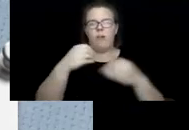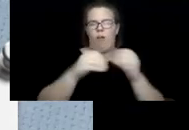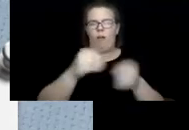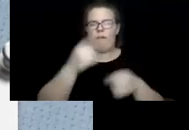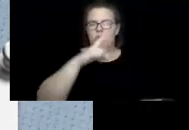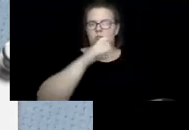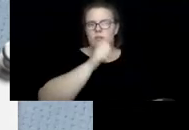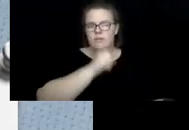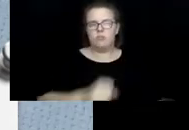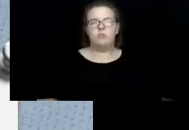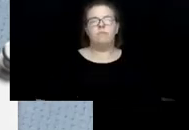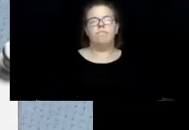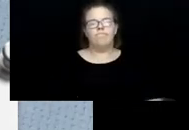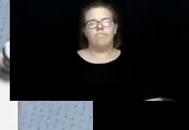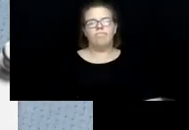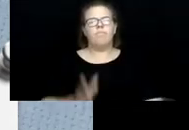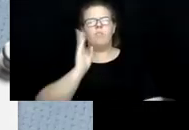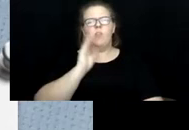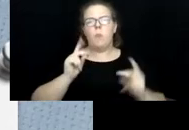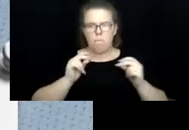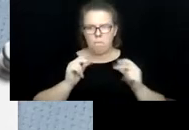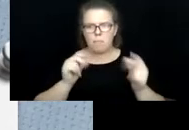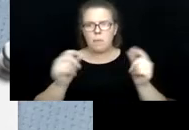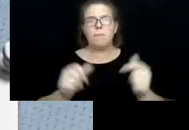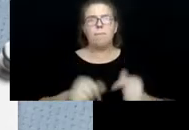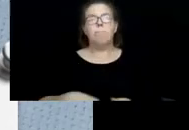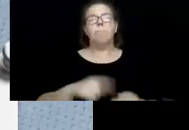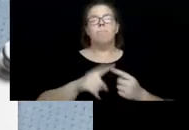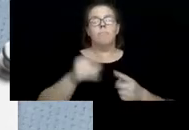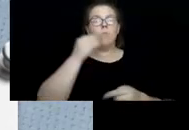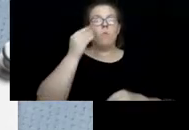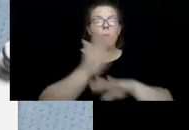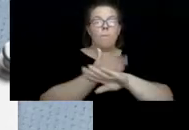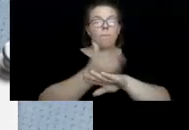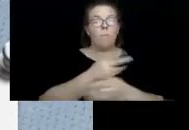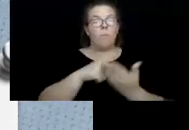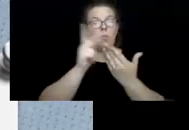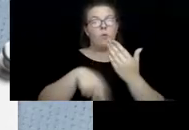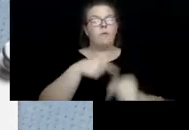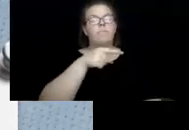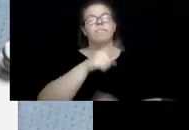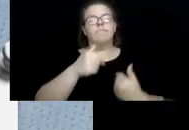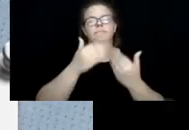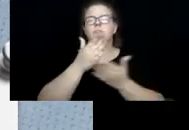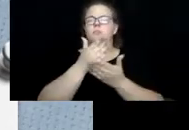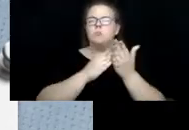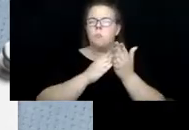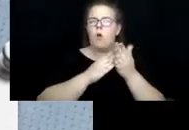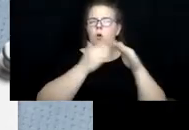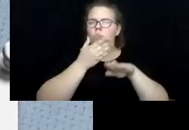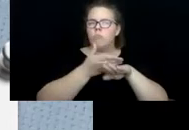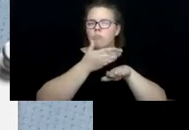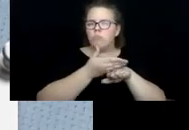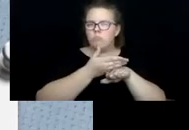years. So I'll just go by them very quickly. Our home repair program that provides a small repairs for